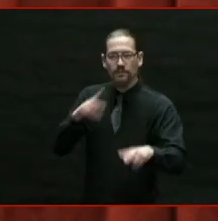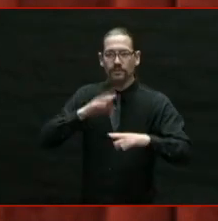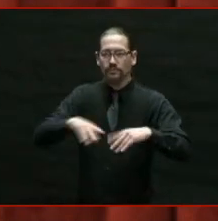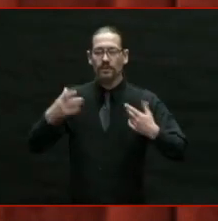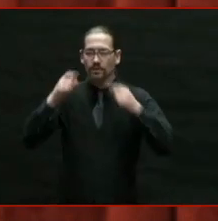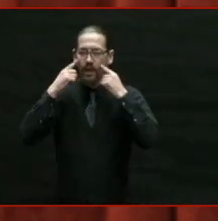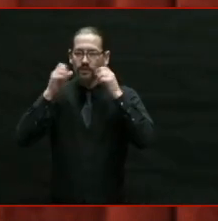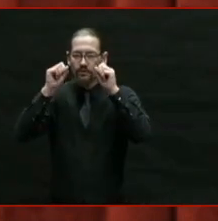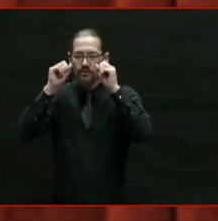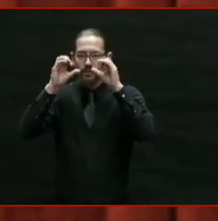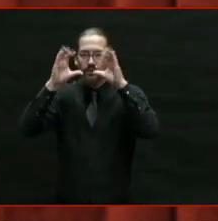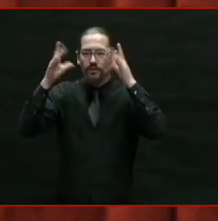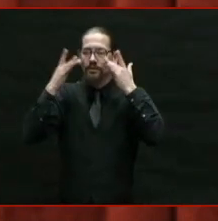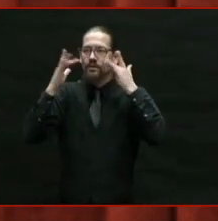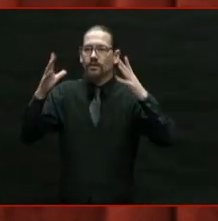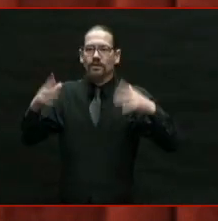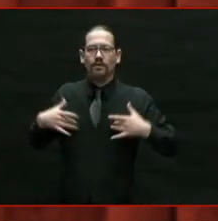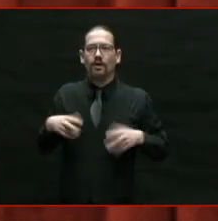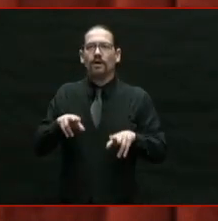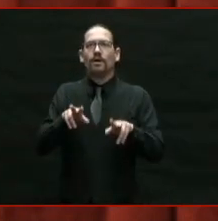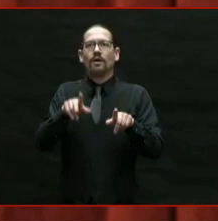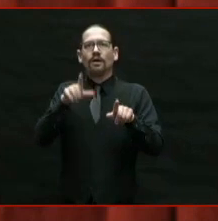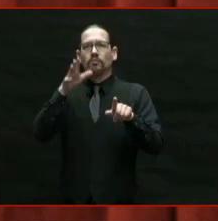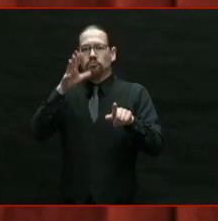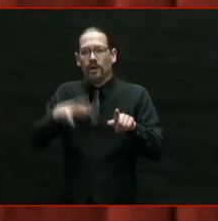So my message to you tonight